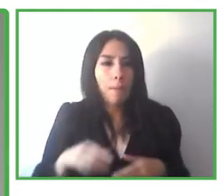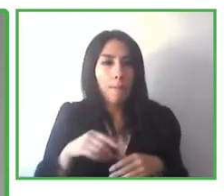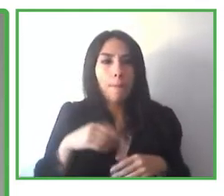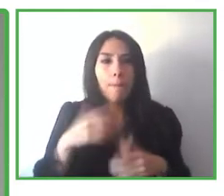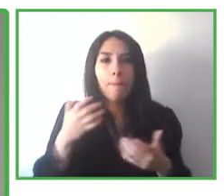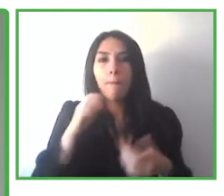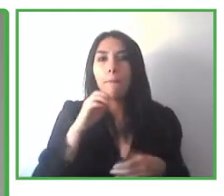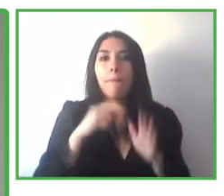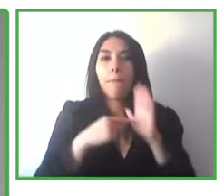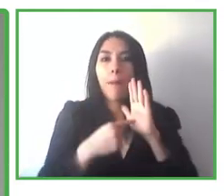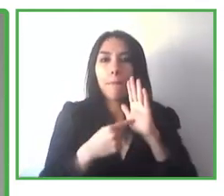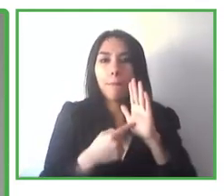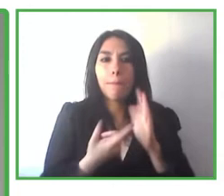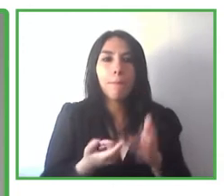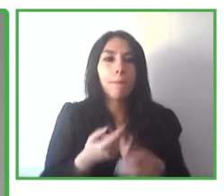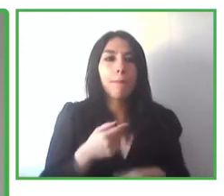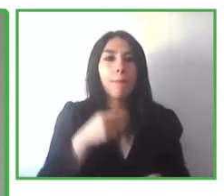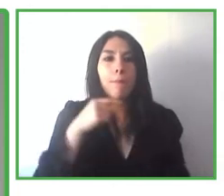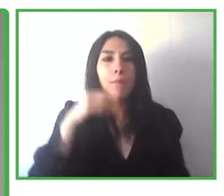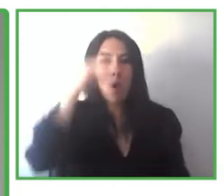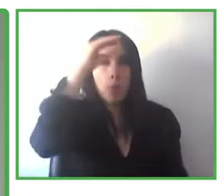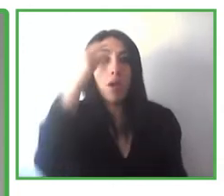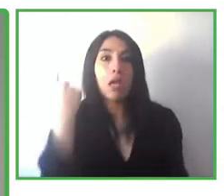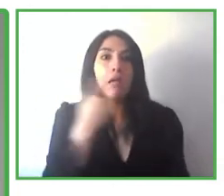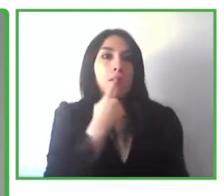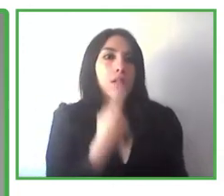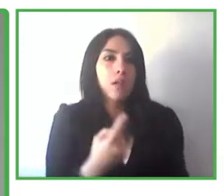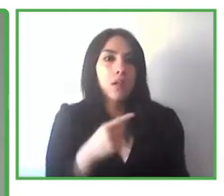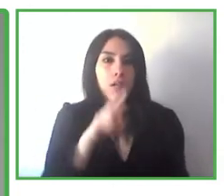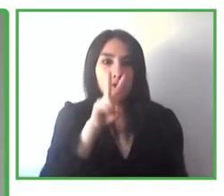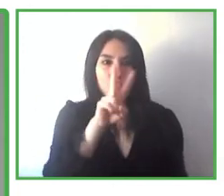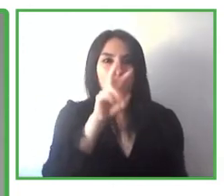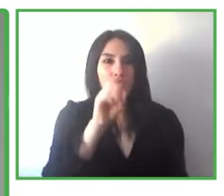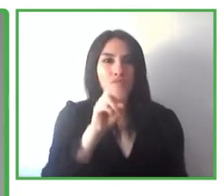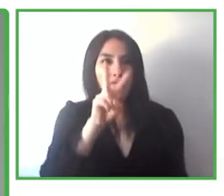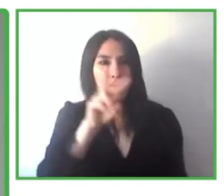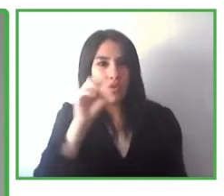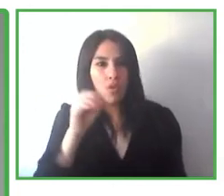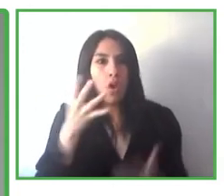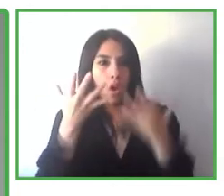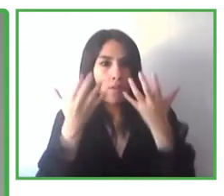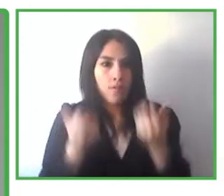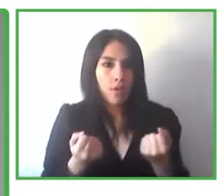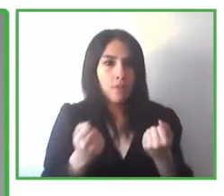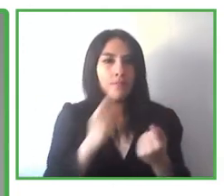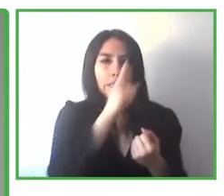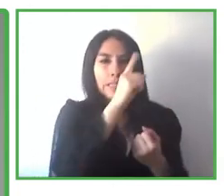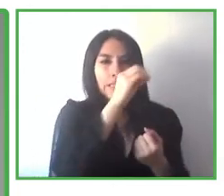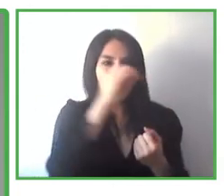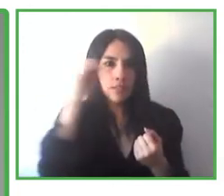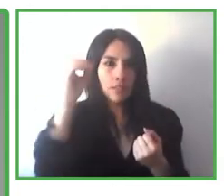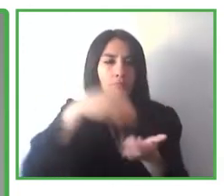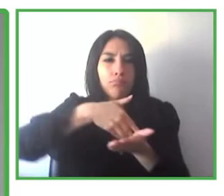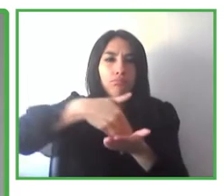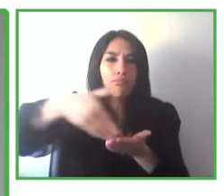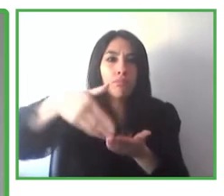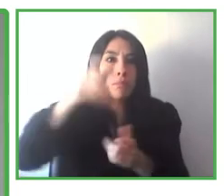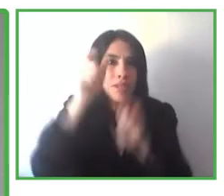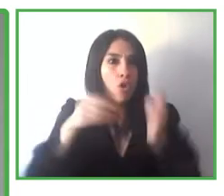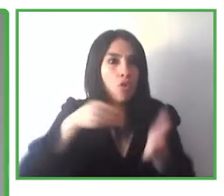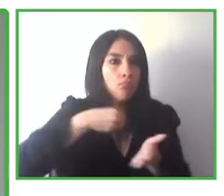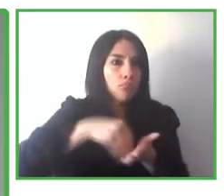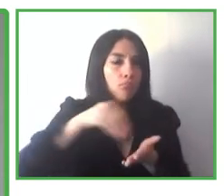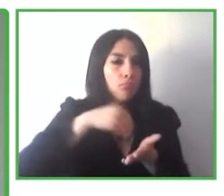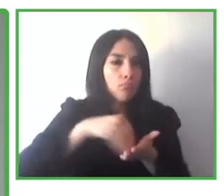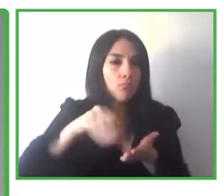Garner said that by 2020, there were going to be 100 million of people that were going to be used in augmented reality